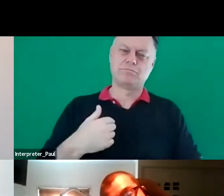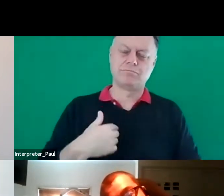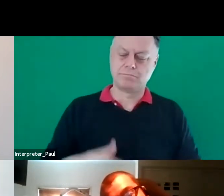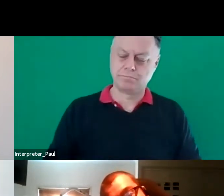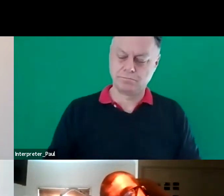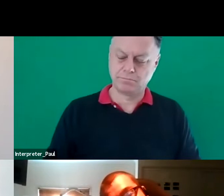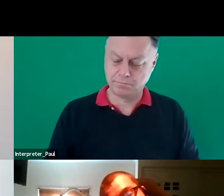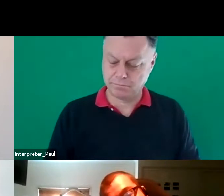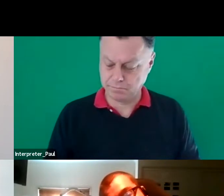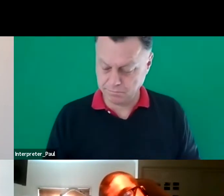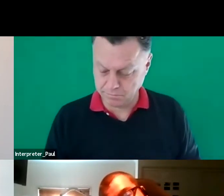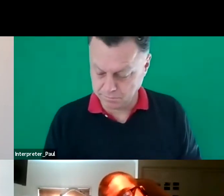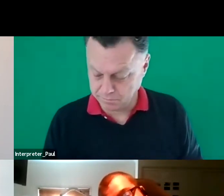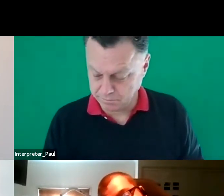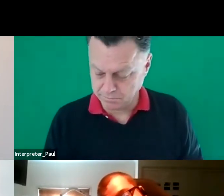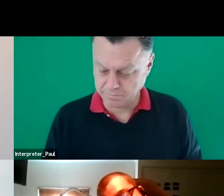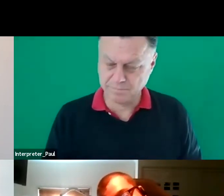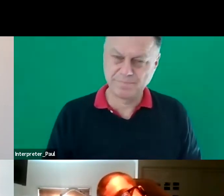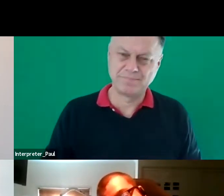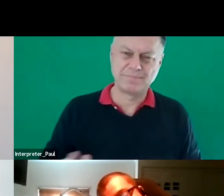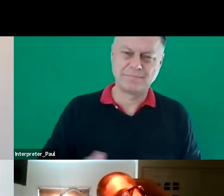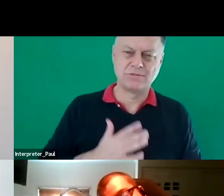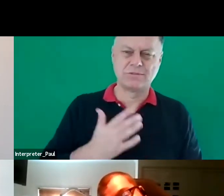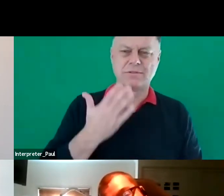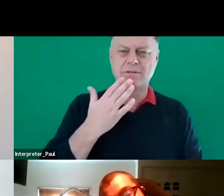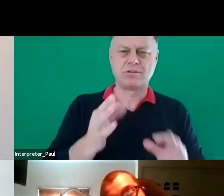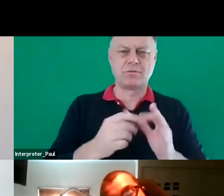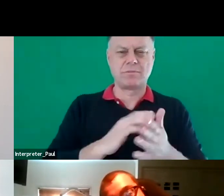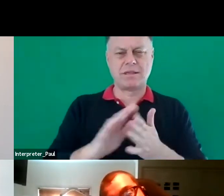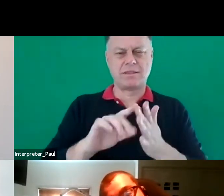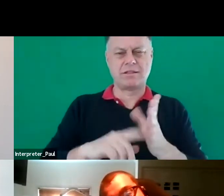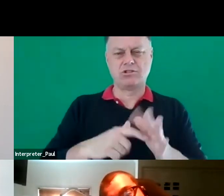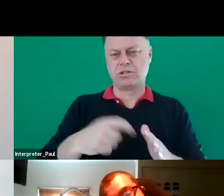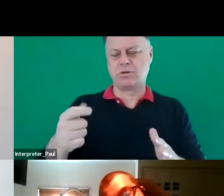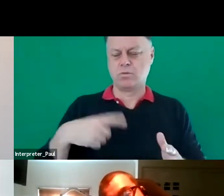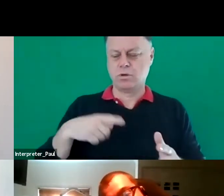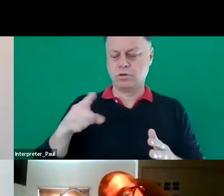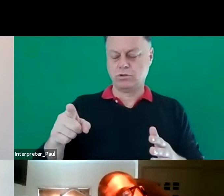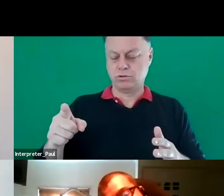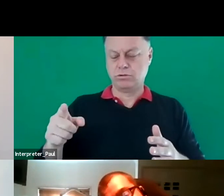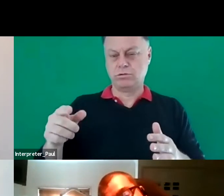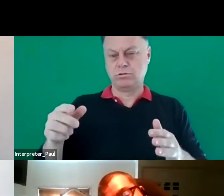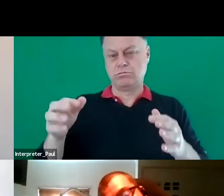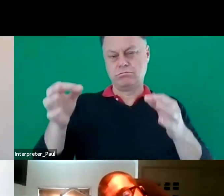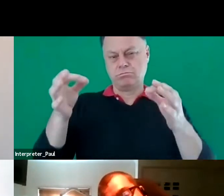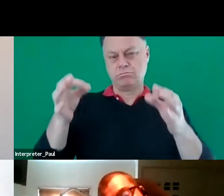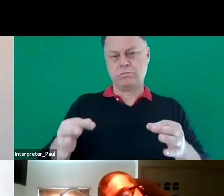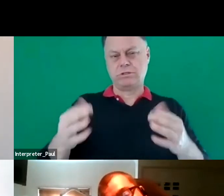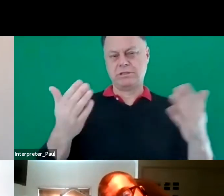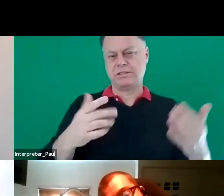Yeah, and an interesting comparison, Beth. Thank you for that. Jack, how about you? Why did you choose your area of study?